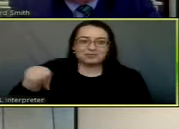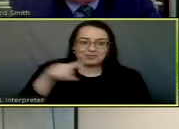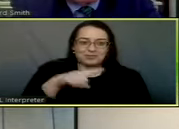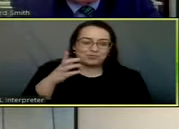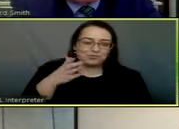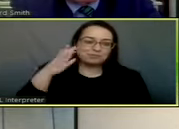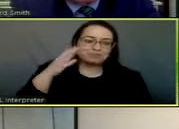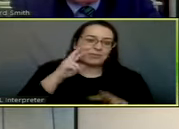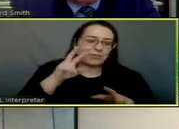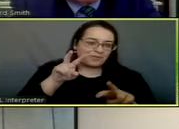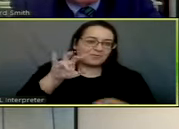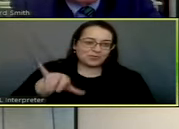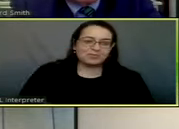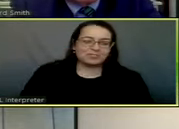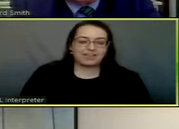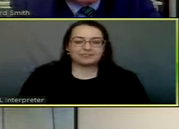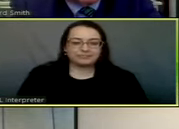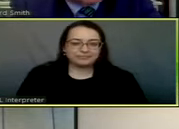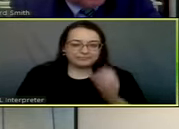Looking forward to that.